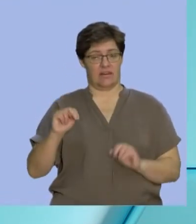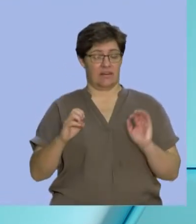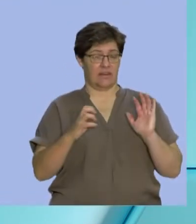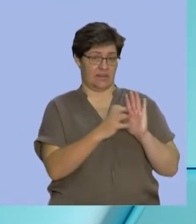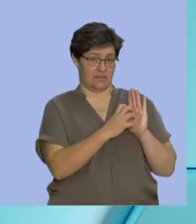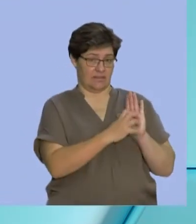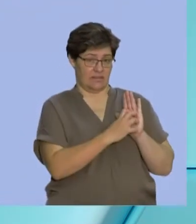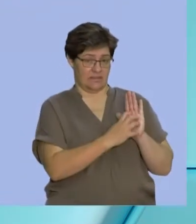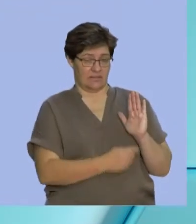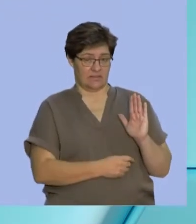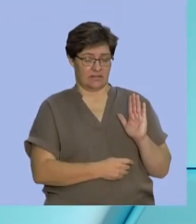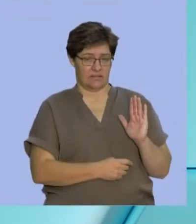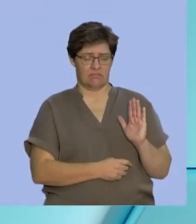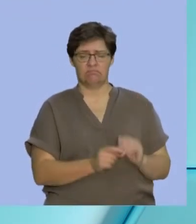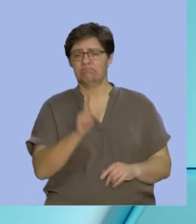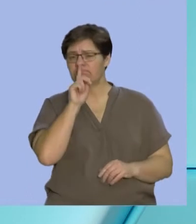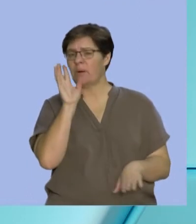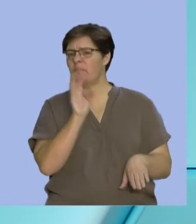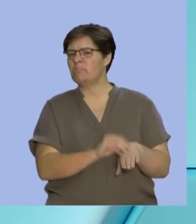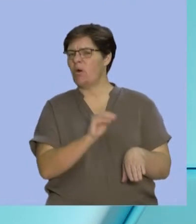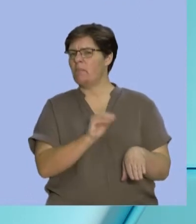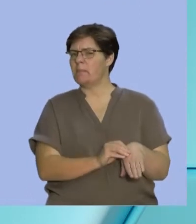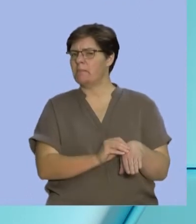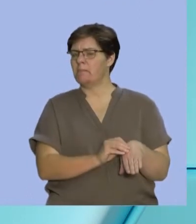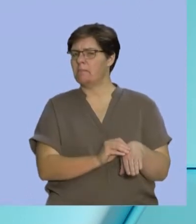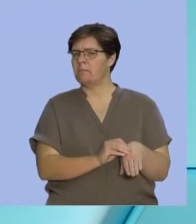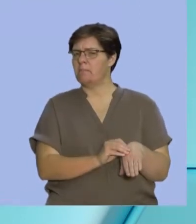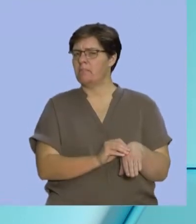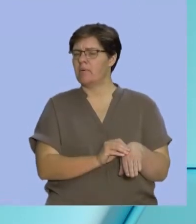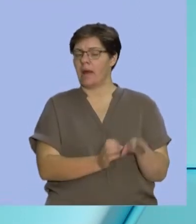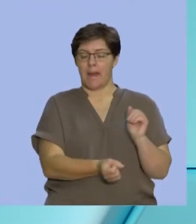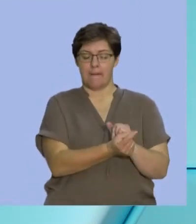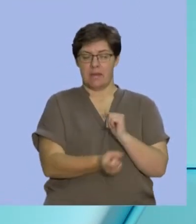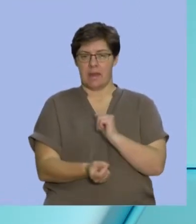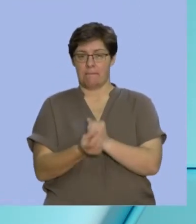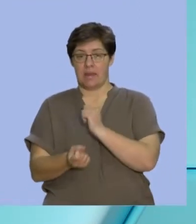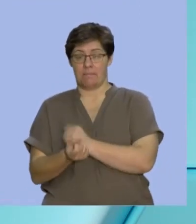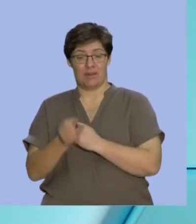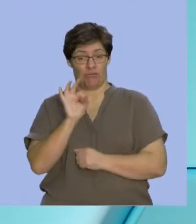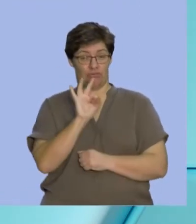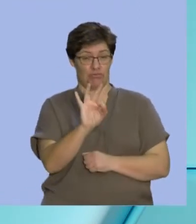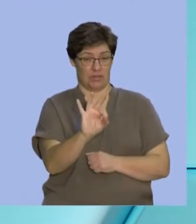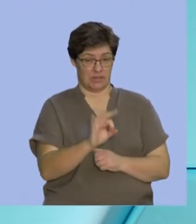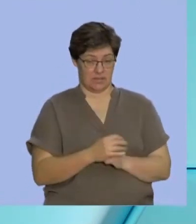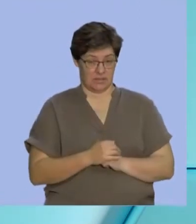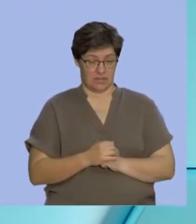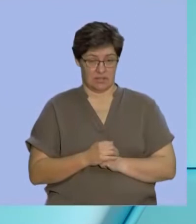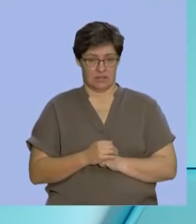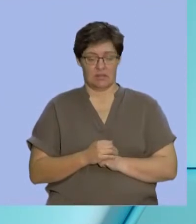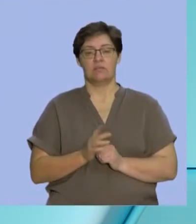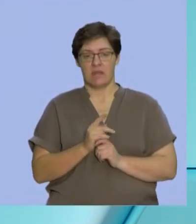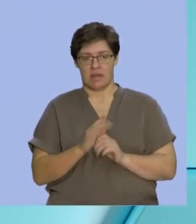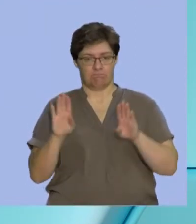this time, we're going to look at a problem that considers three different events. In other words, there are going to be